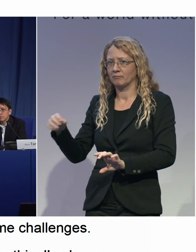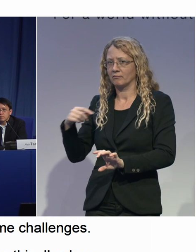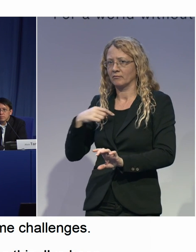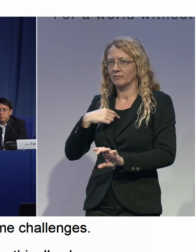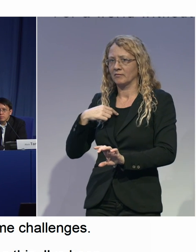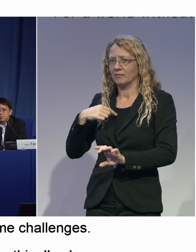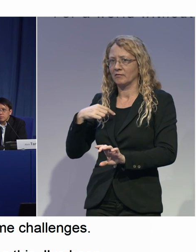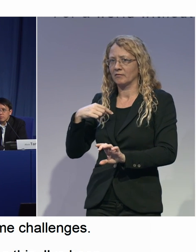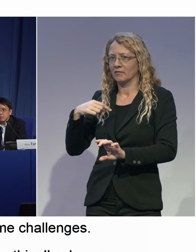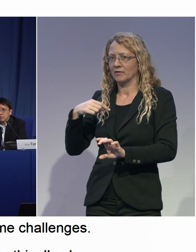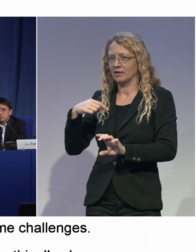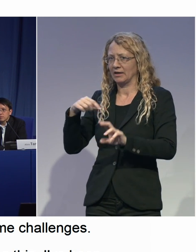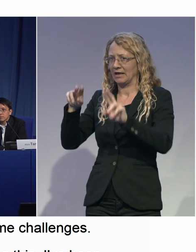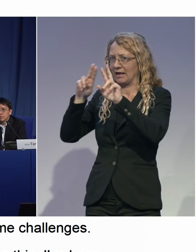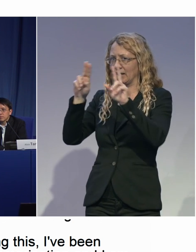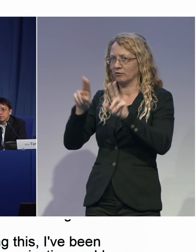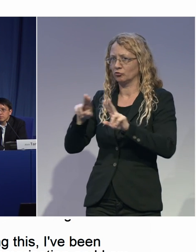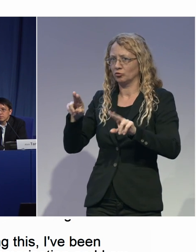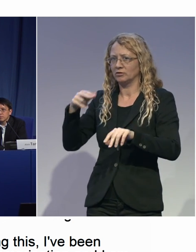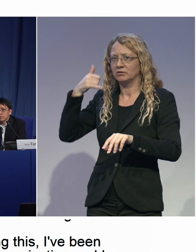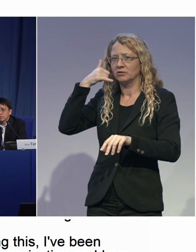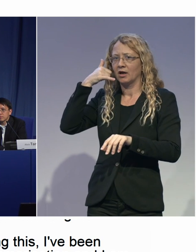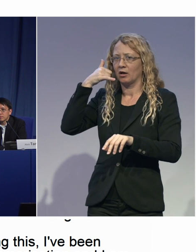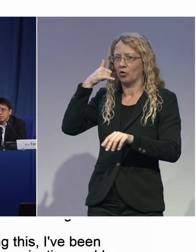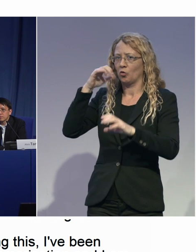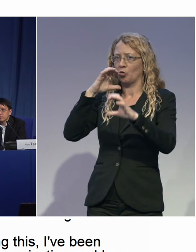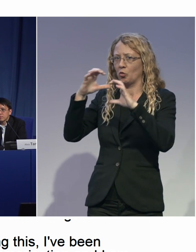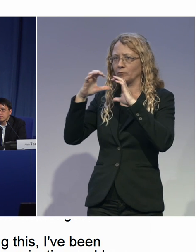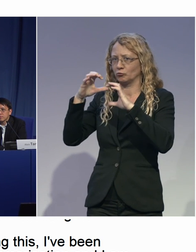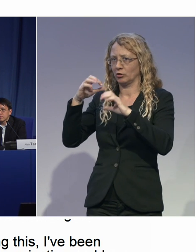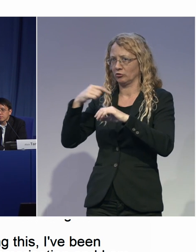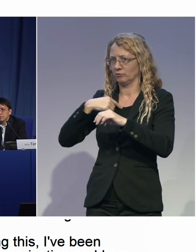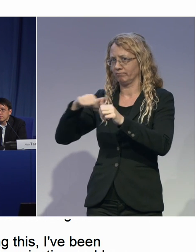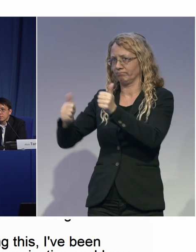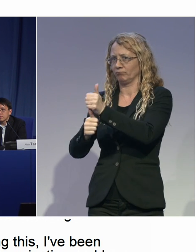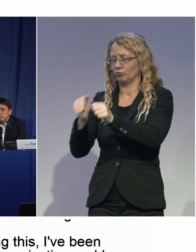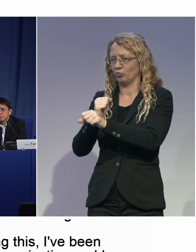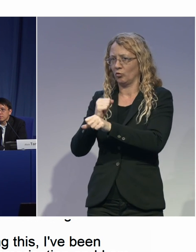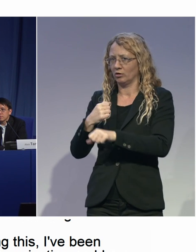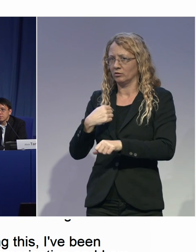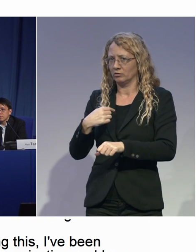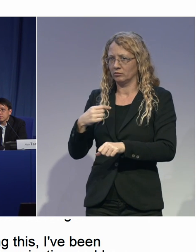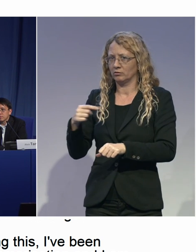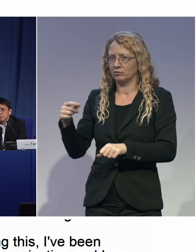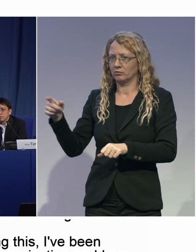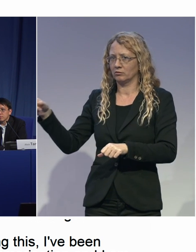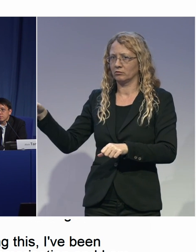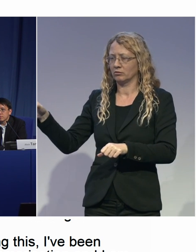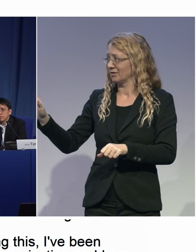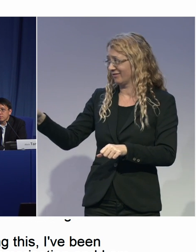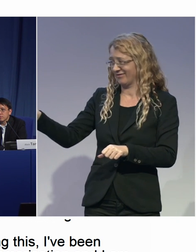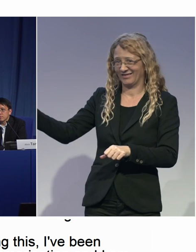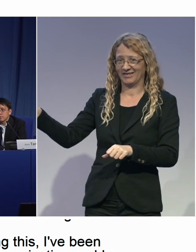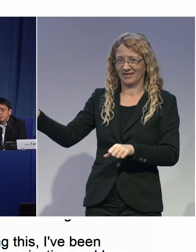the product that he has just presented is based on the standard from